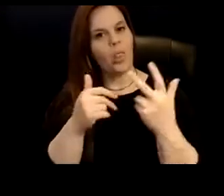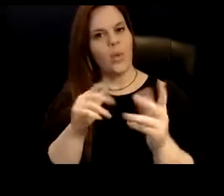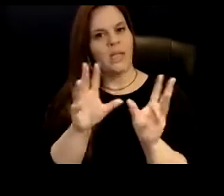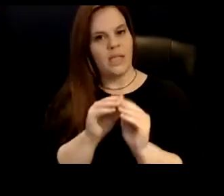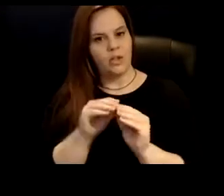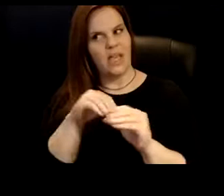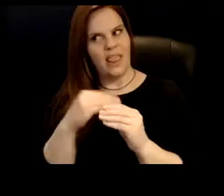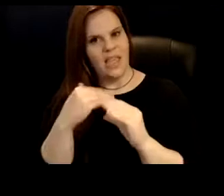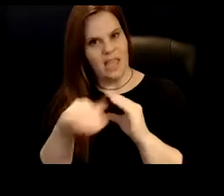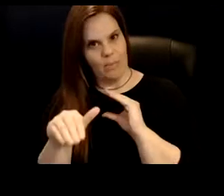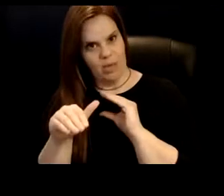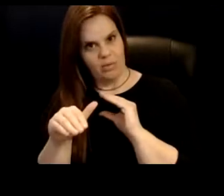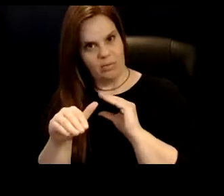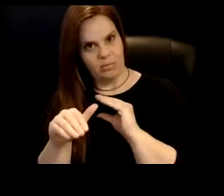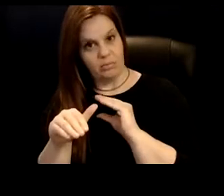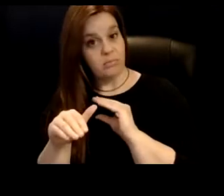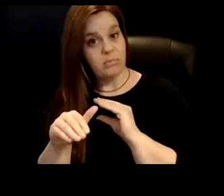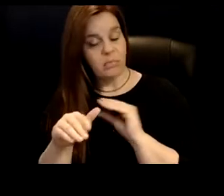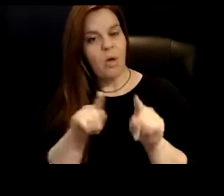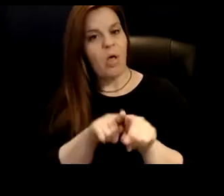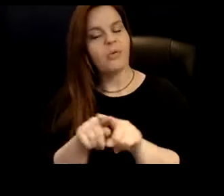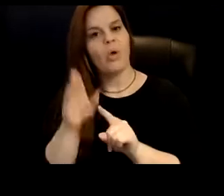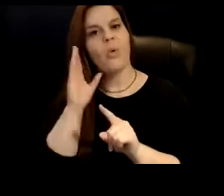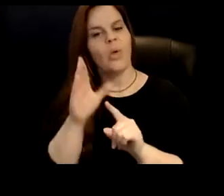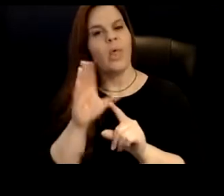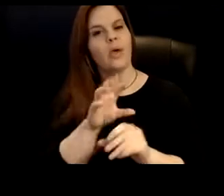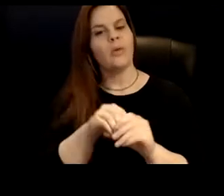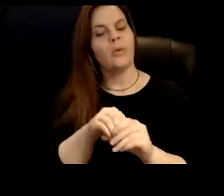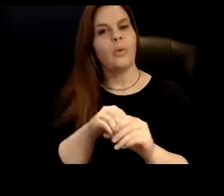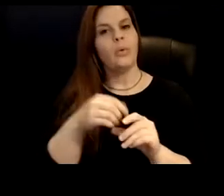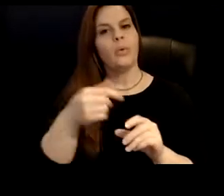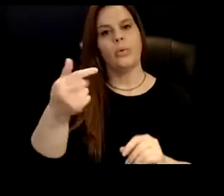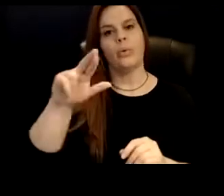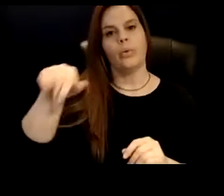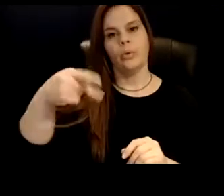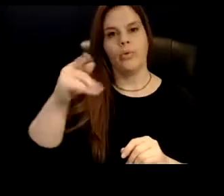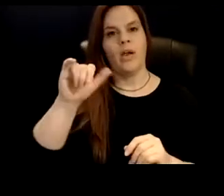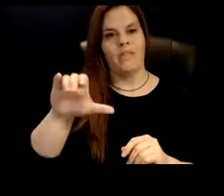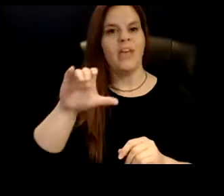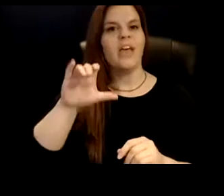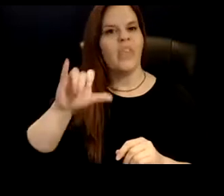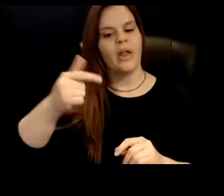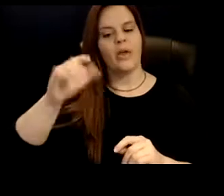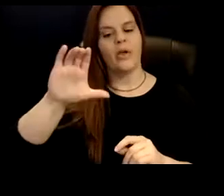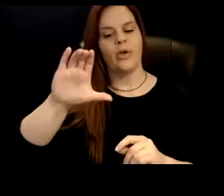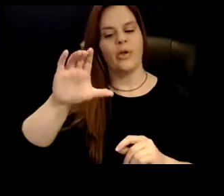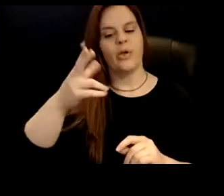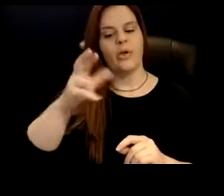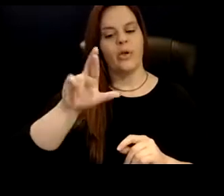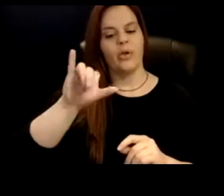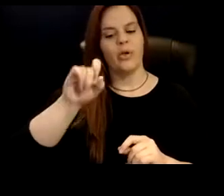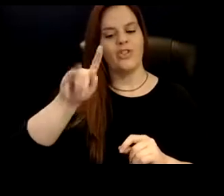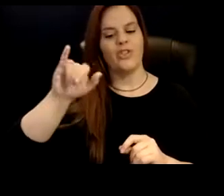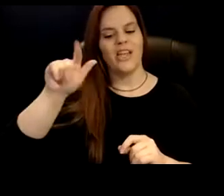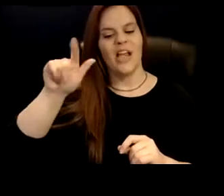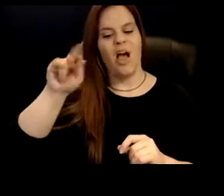session. Uh, also we'll include the graphic that, uh, Christiana had spoken about because it appears that there are several